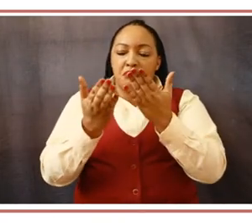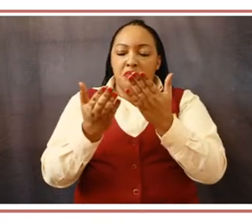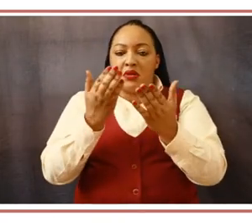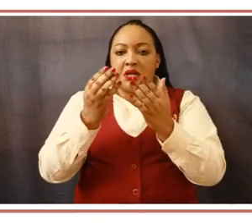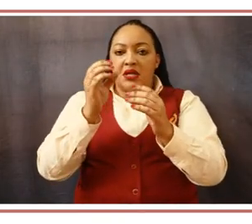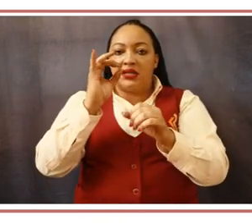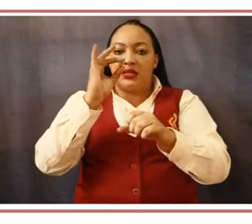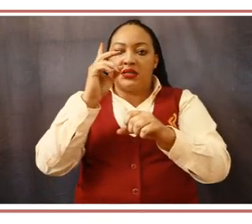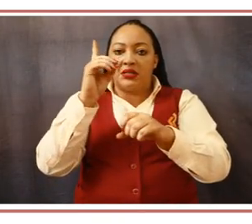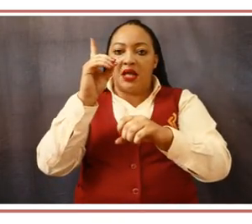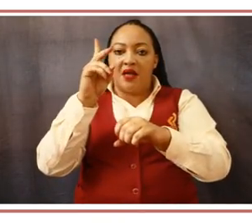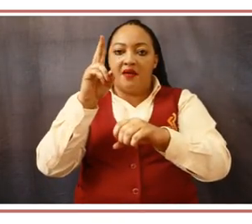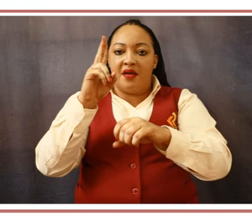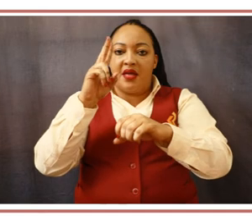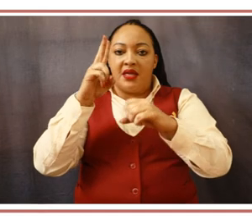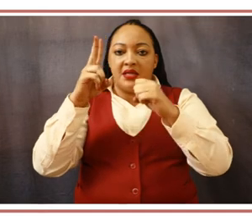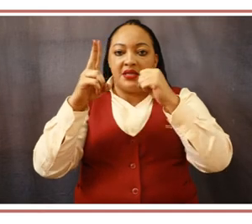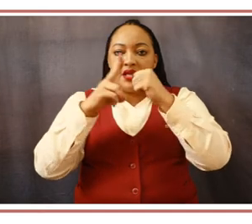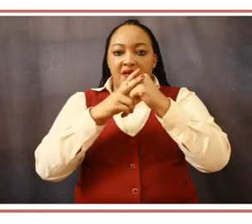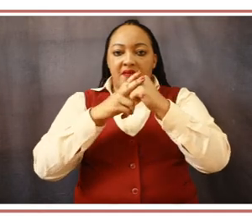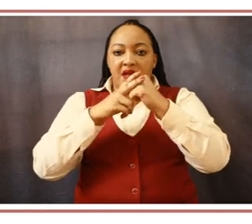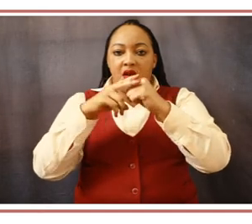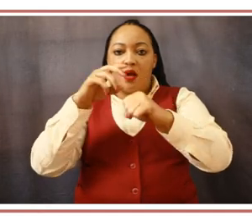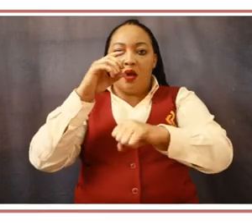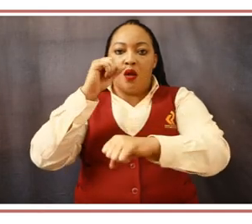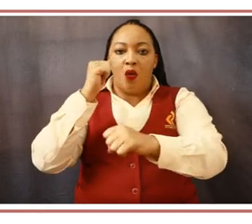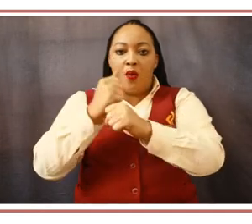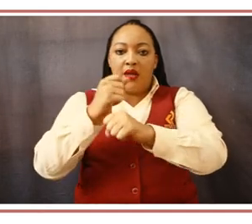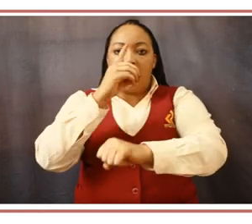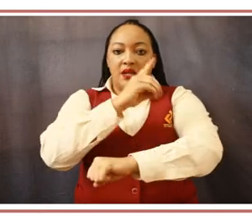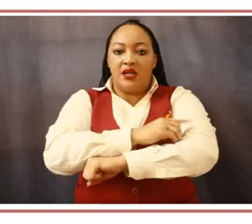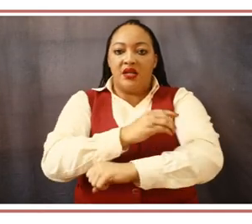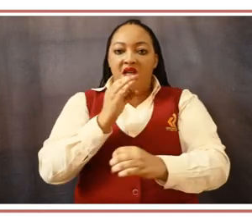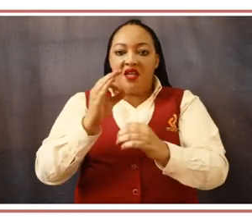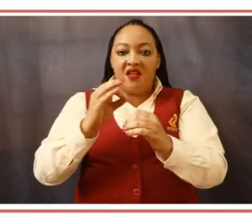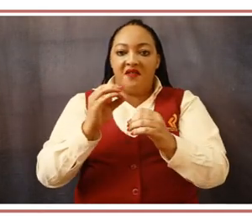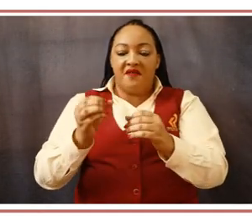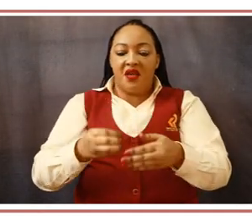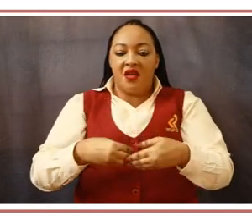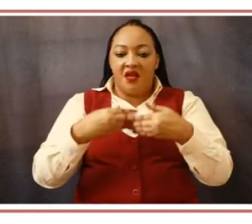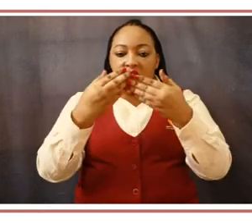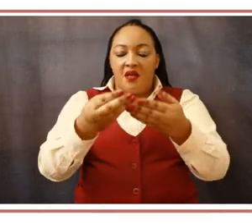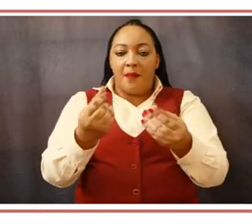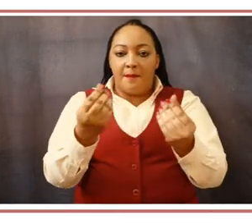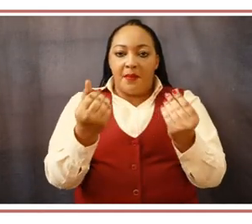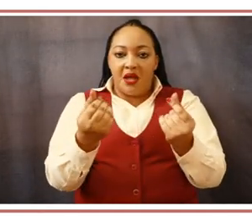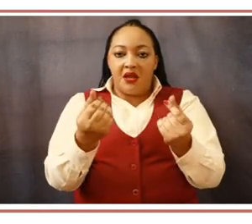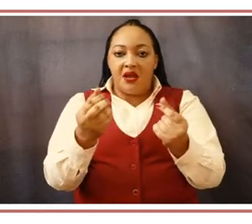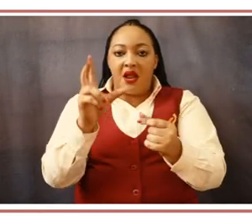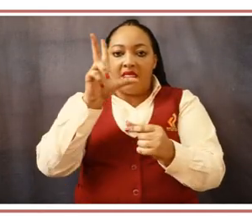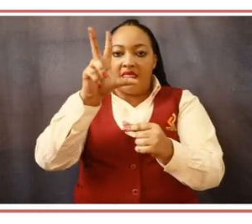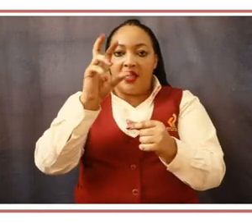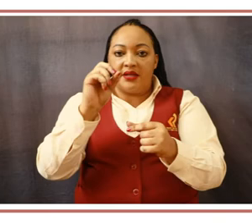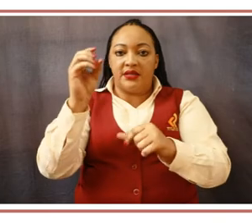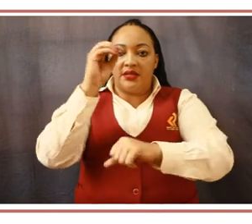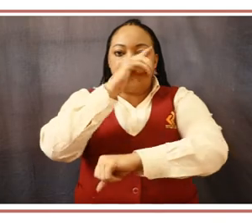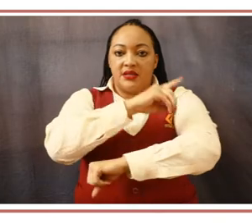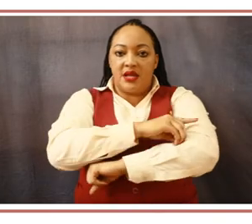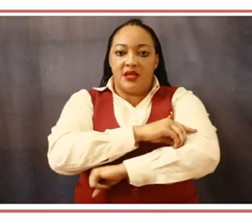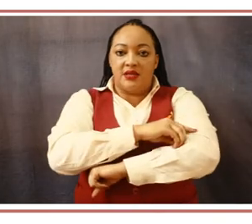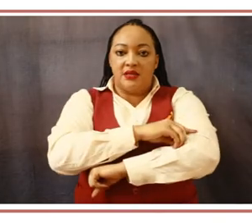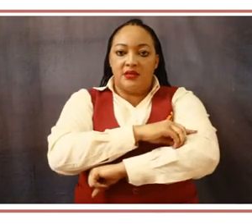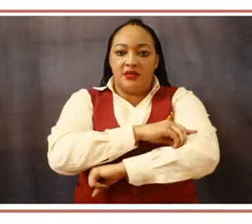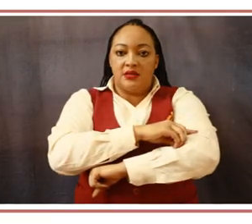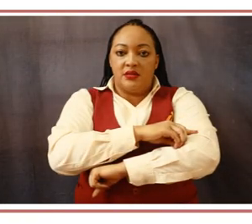to get a full reply. When handling any payments, we will process payments within 30 days of presentation of the requested